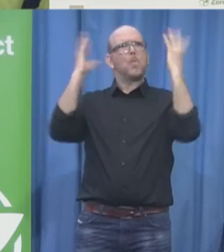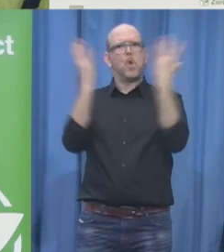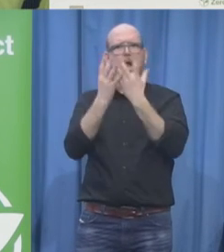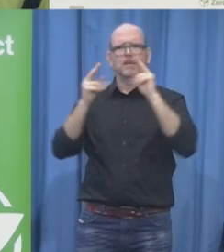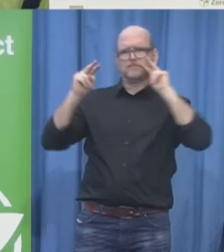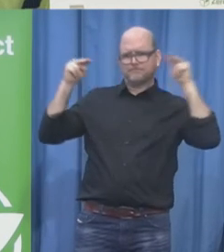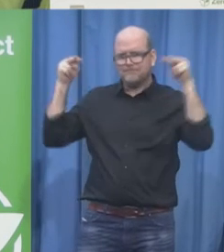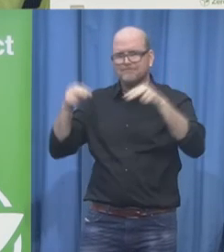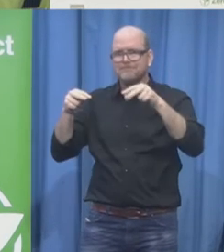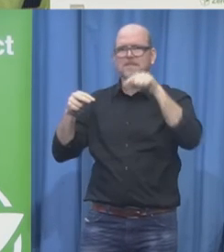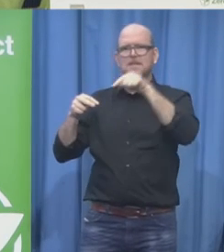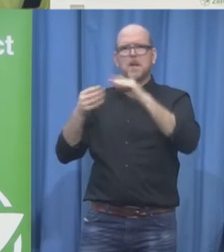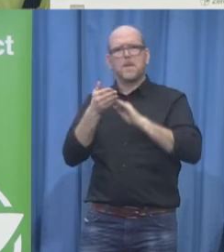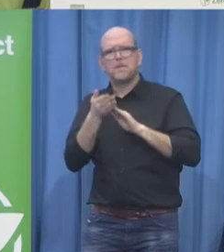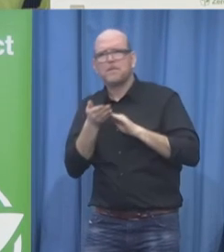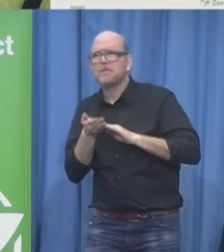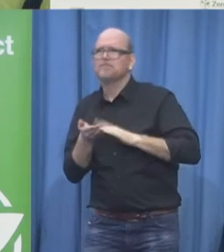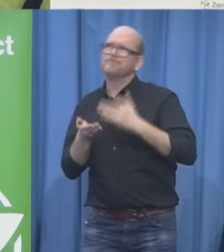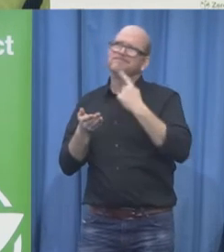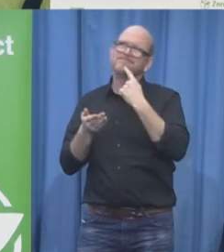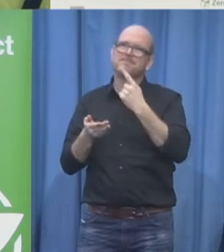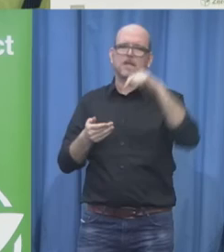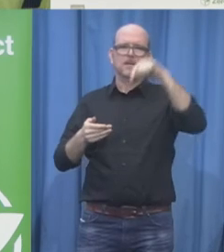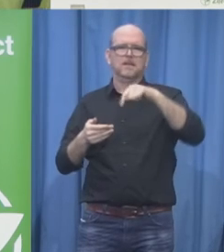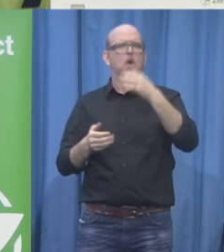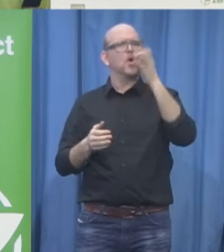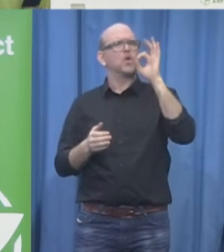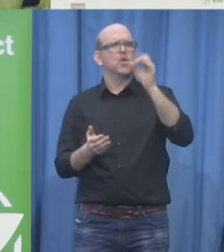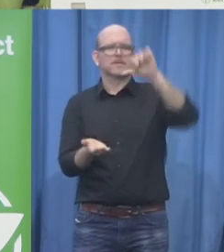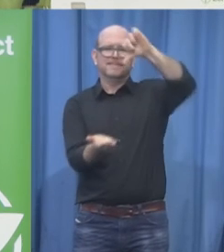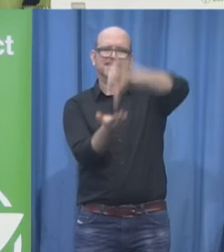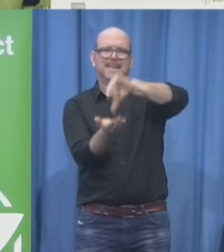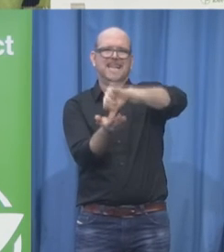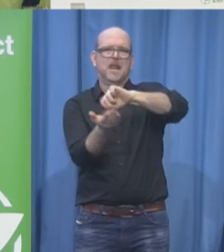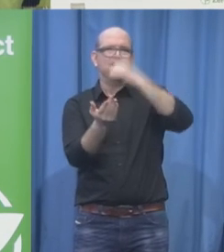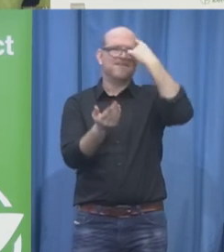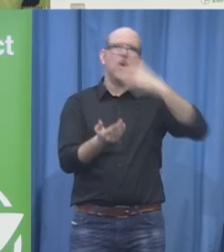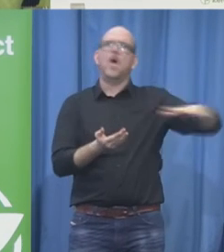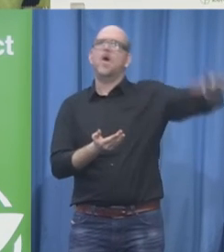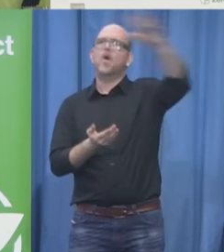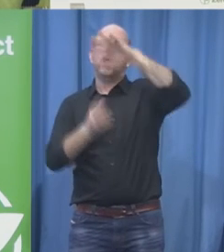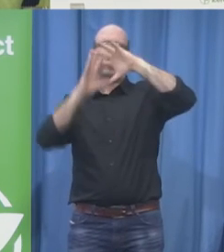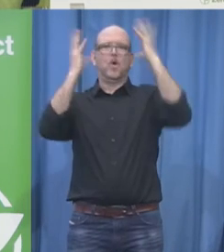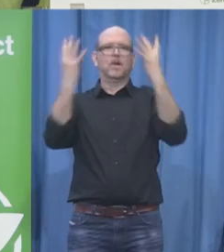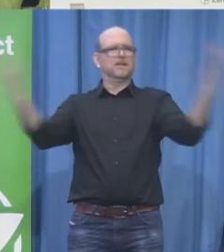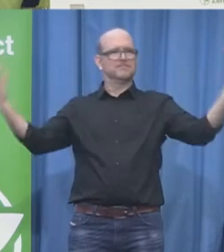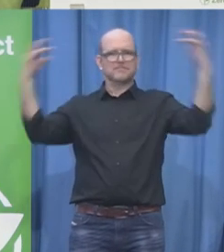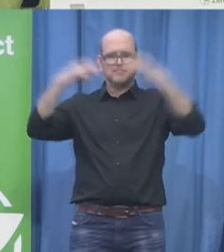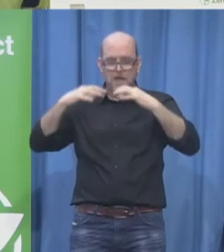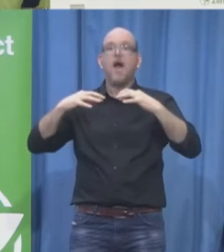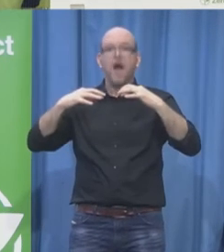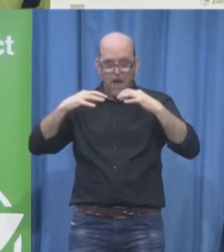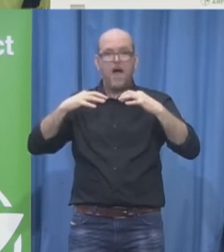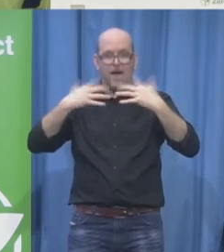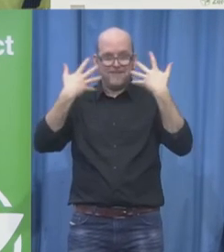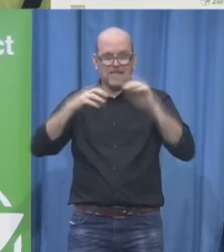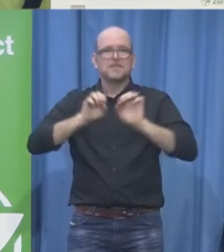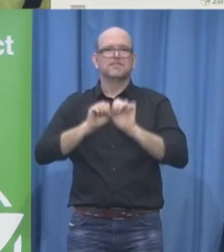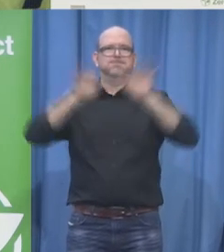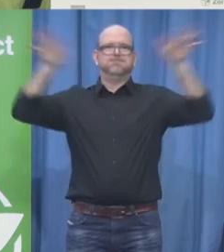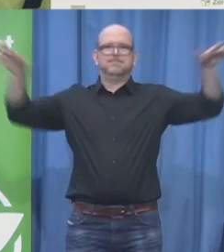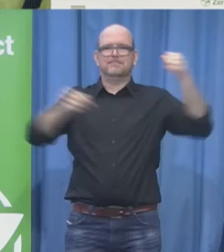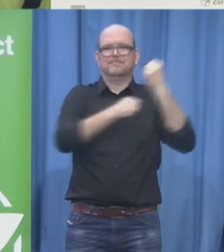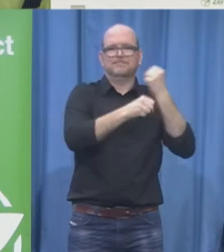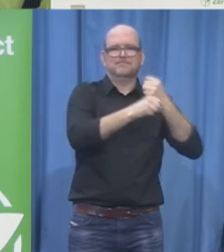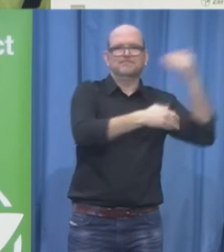and free of barriers this is the spirit that has also grown when people come